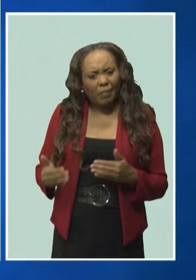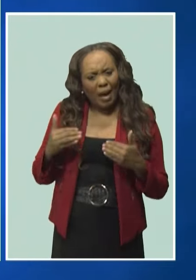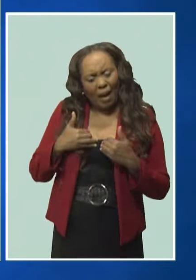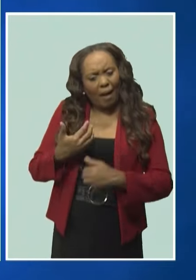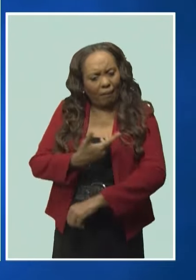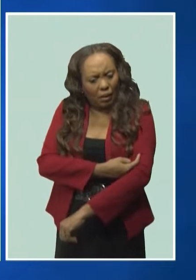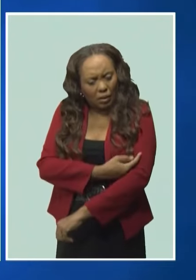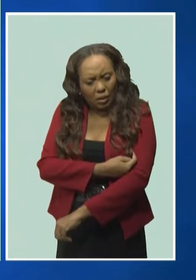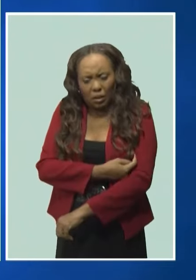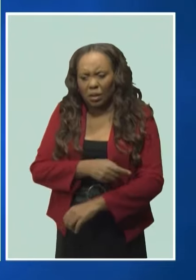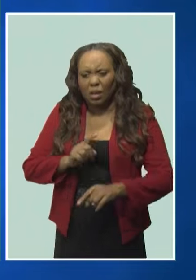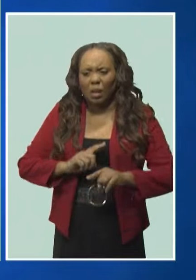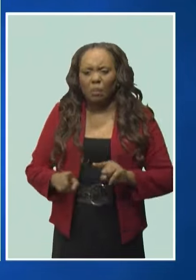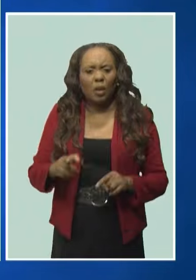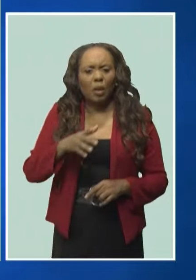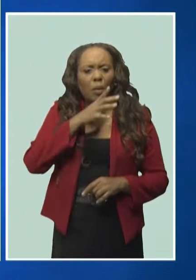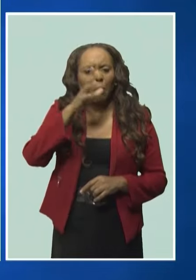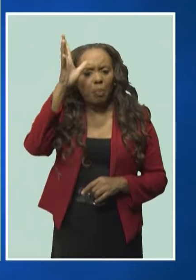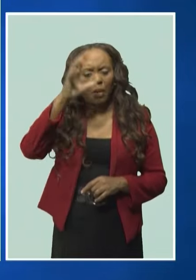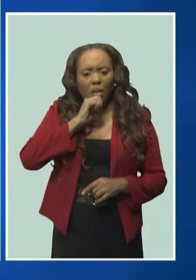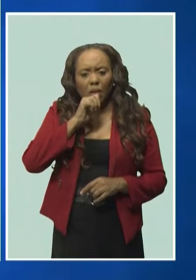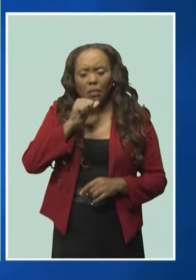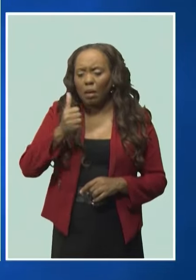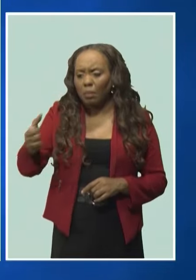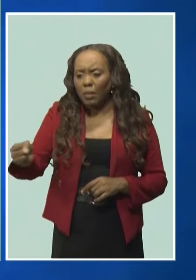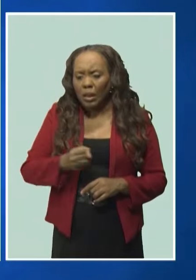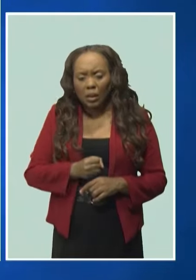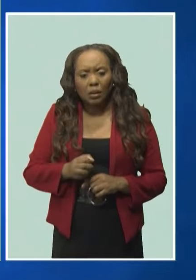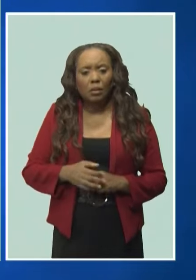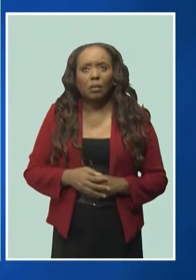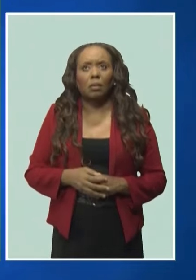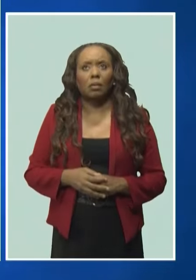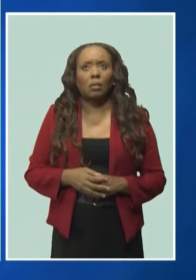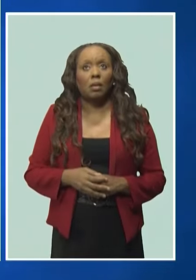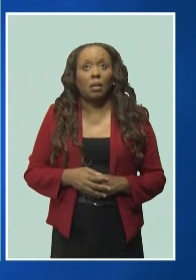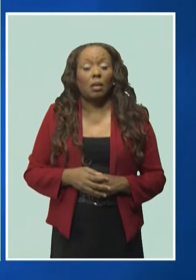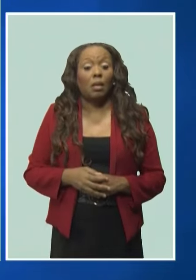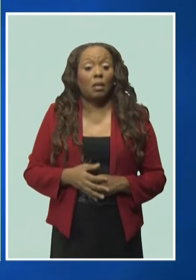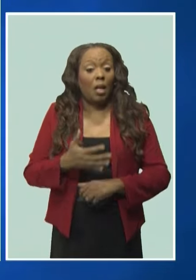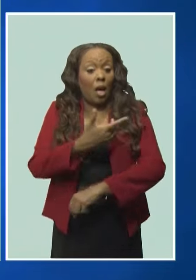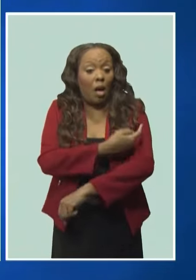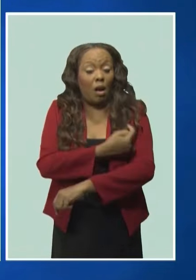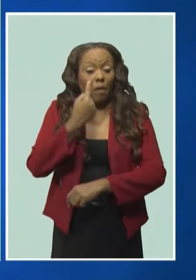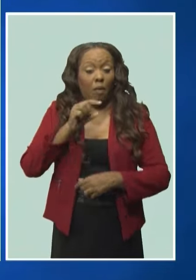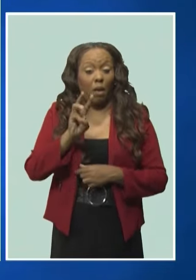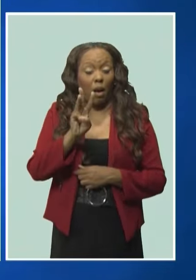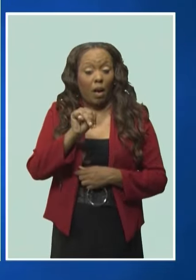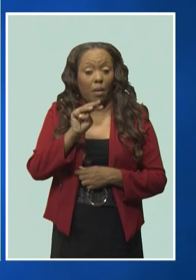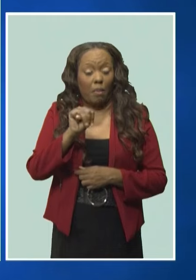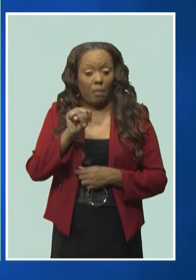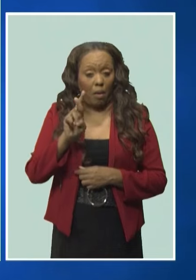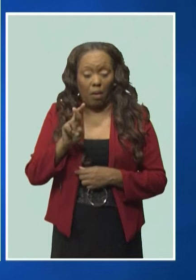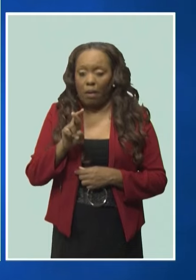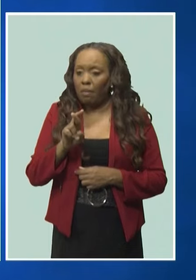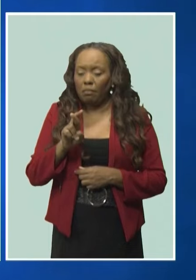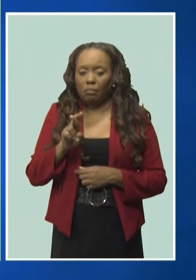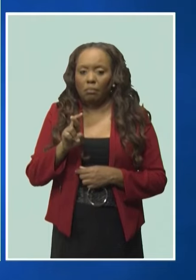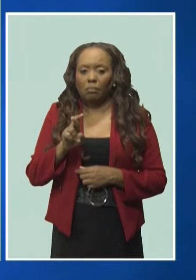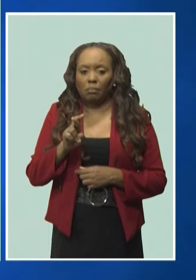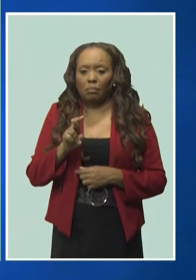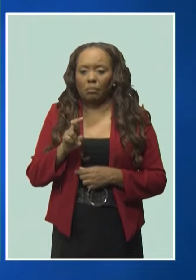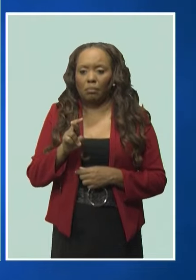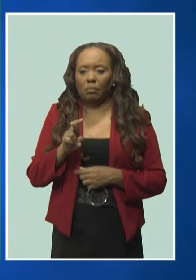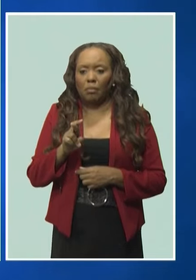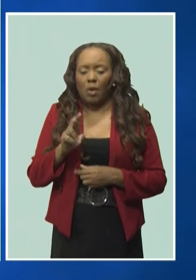I said then, that the numbers, especially for MMR, measles, mumps, rubella, have fallen off. And currently in the world,